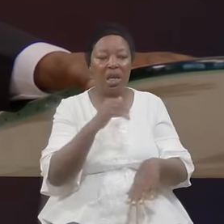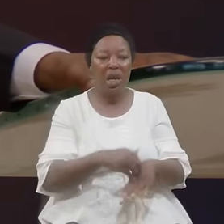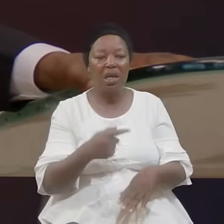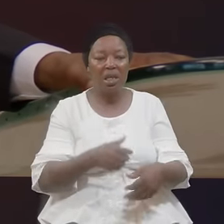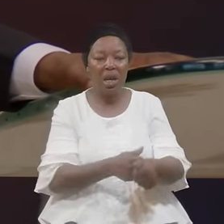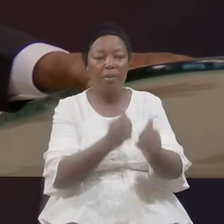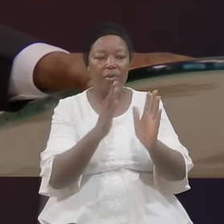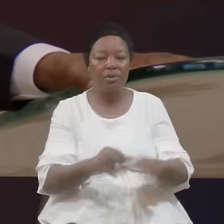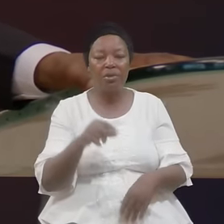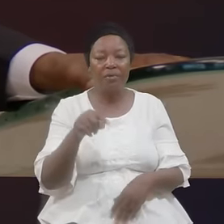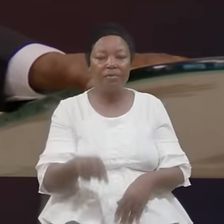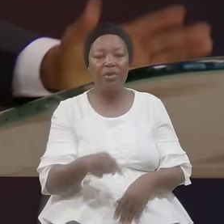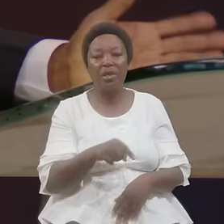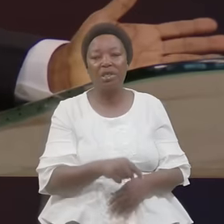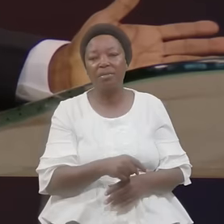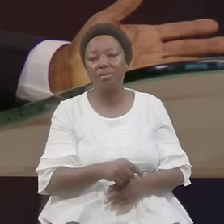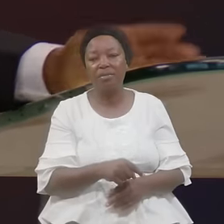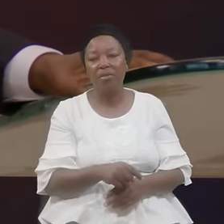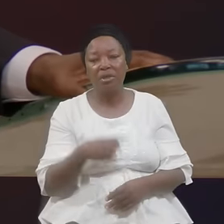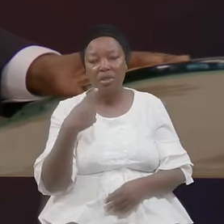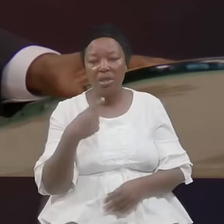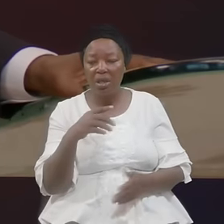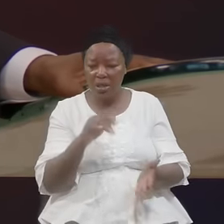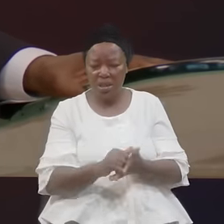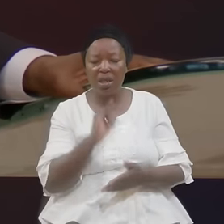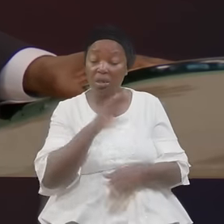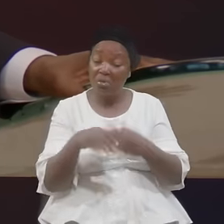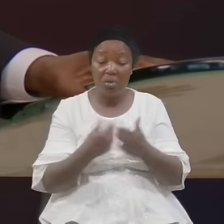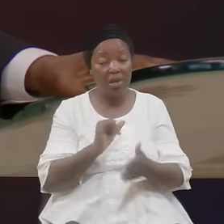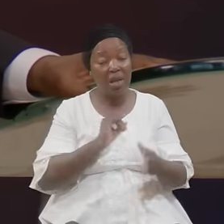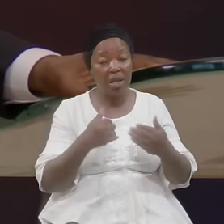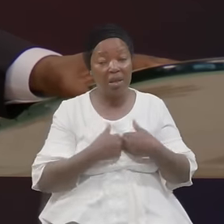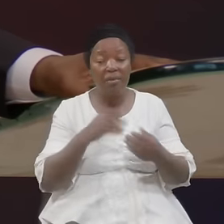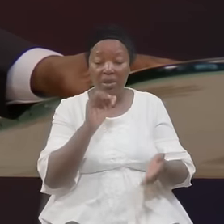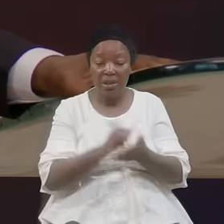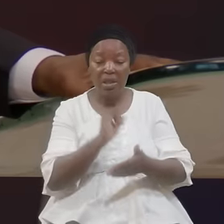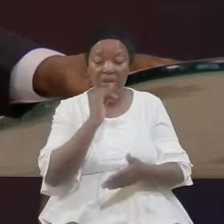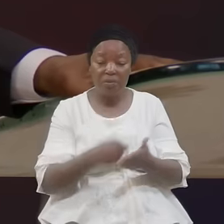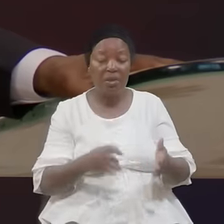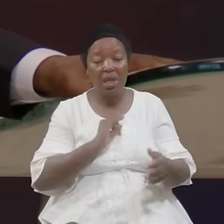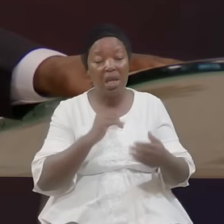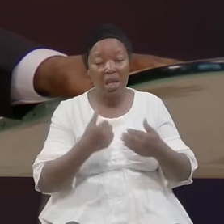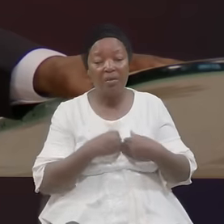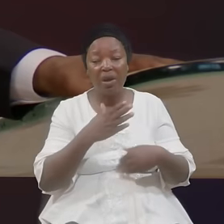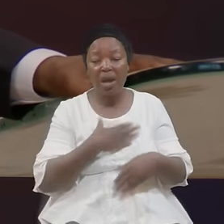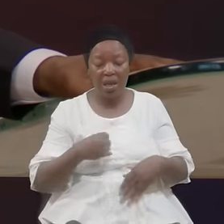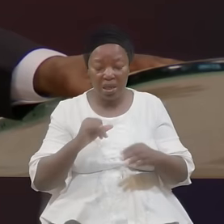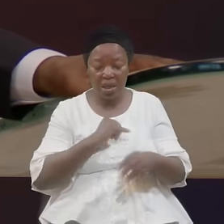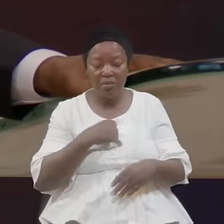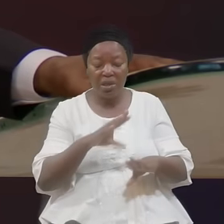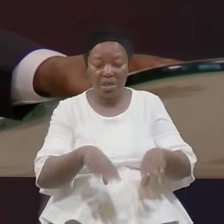Apostles Feet They Said That's All I Have That's What I Have And I Give